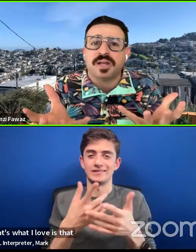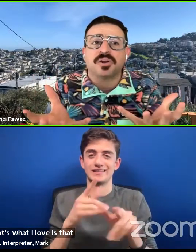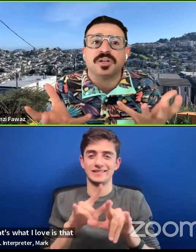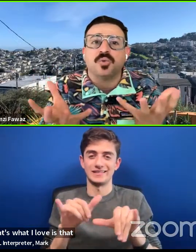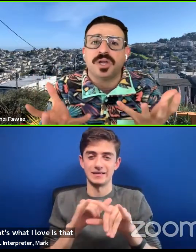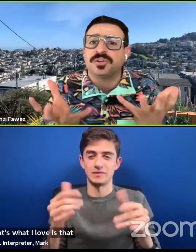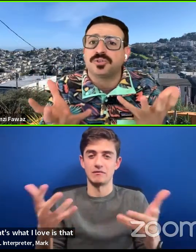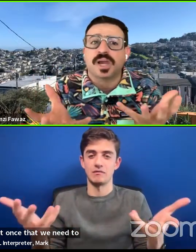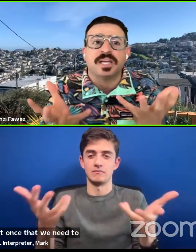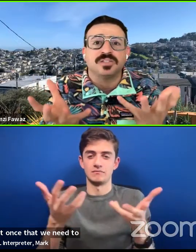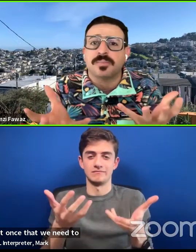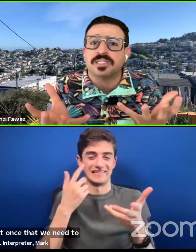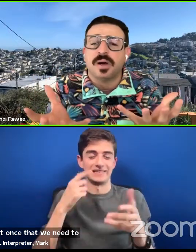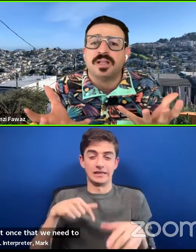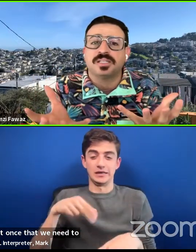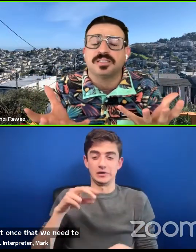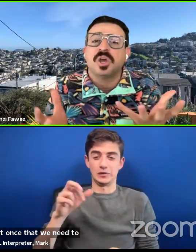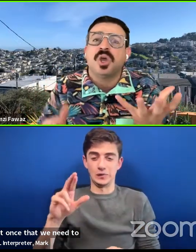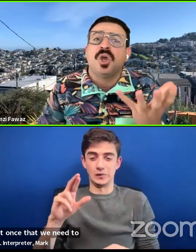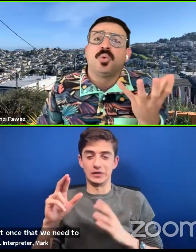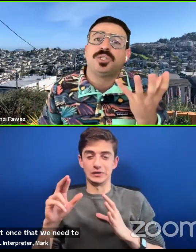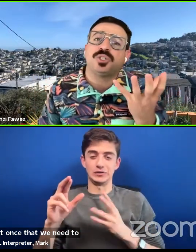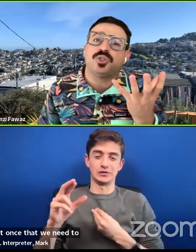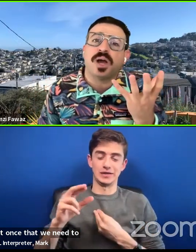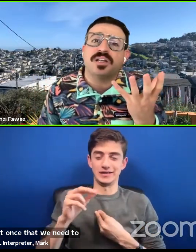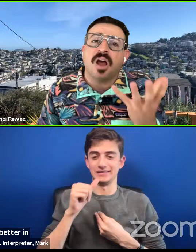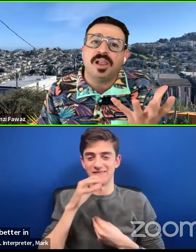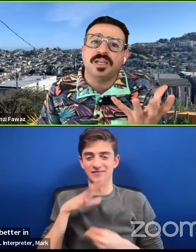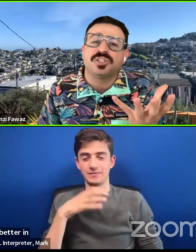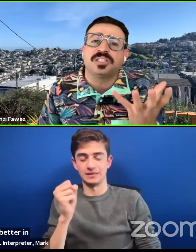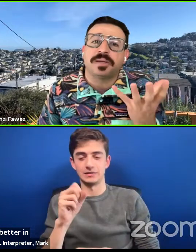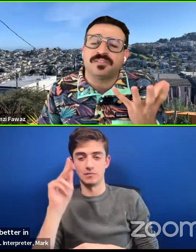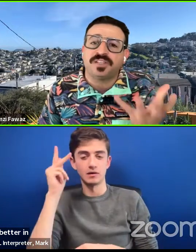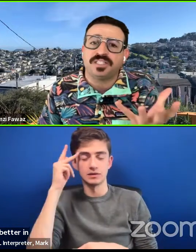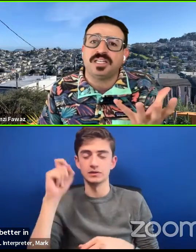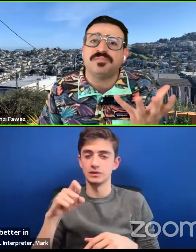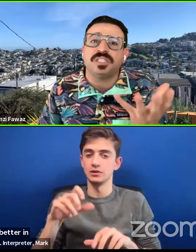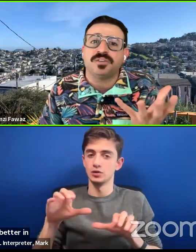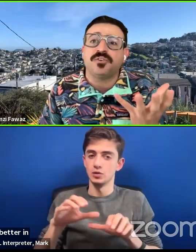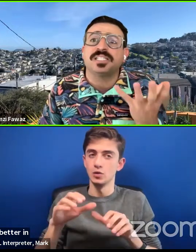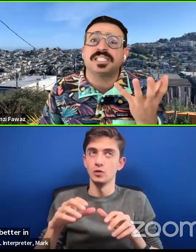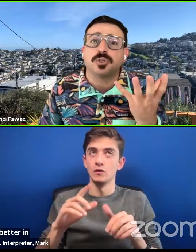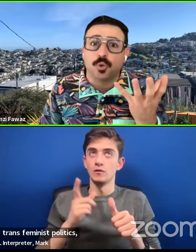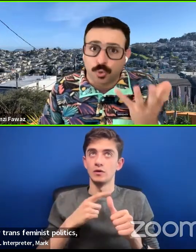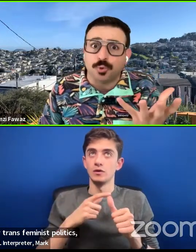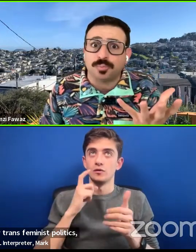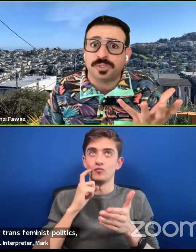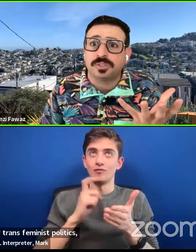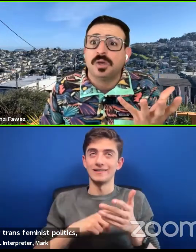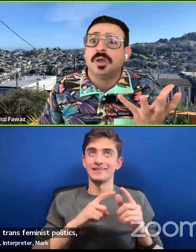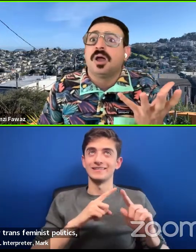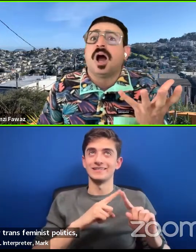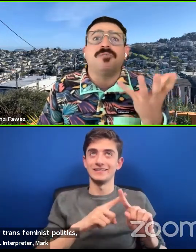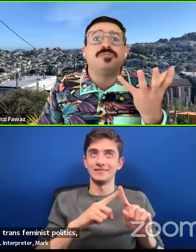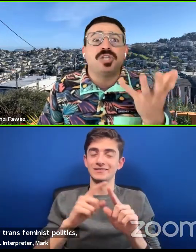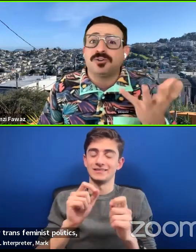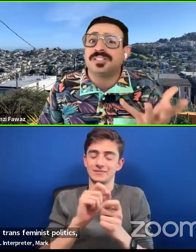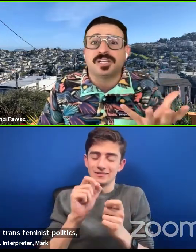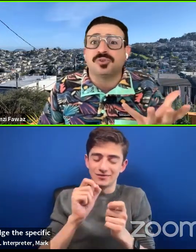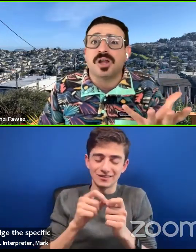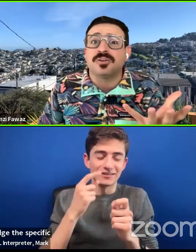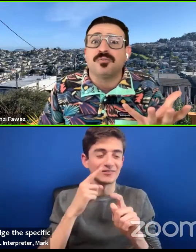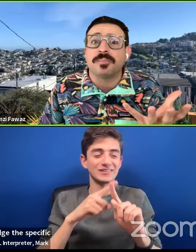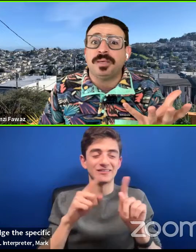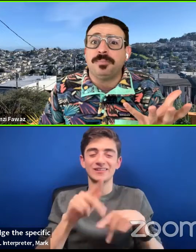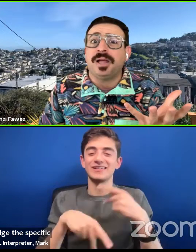be doing much better in queer trans feminist politics, which is to acknowledge the specificity of different groups of